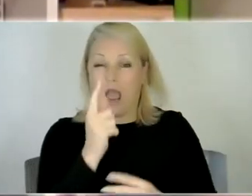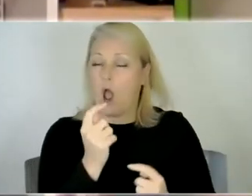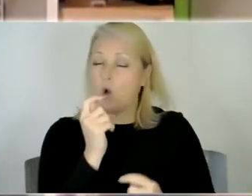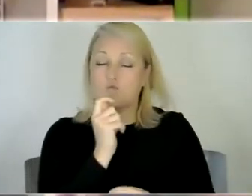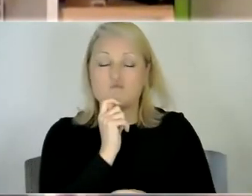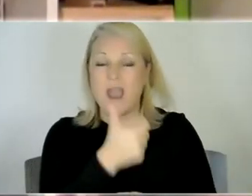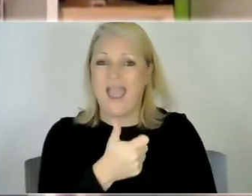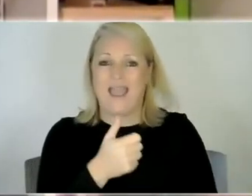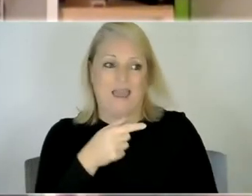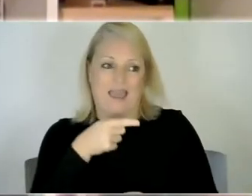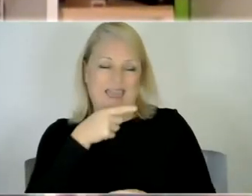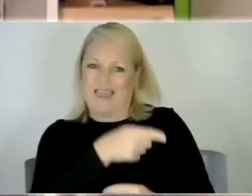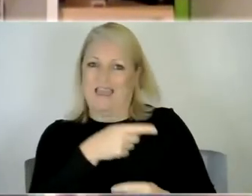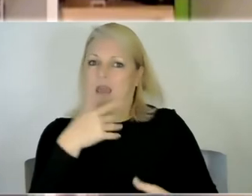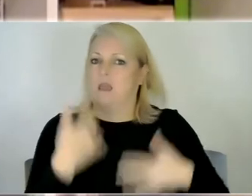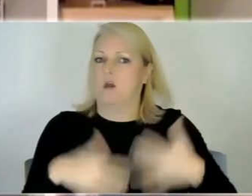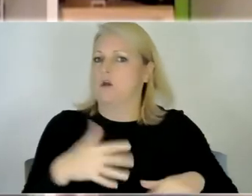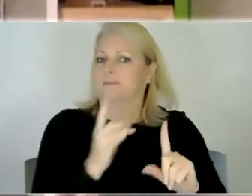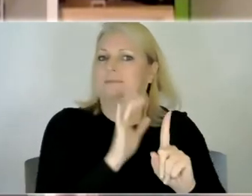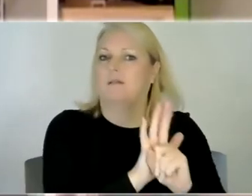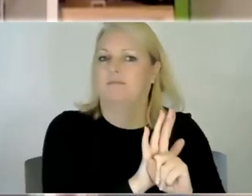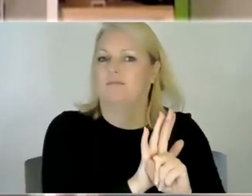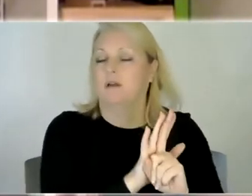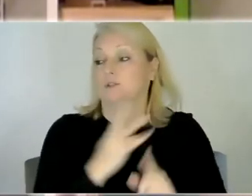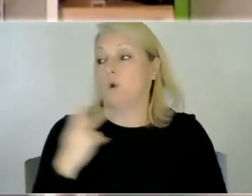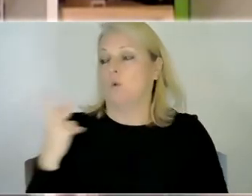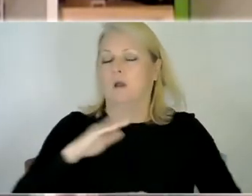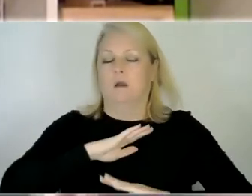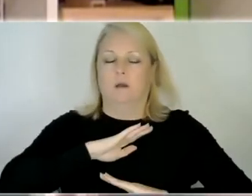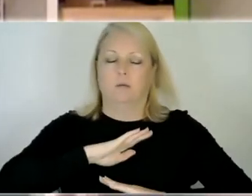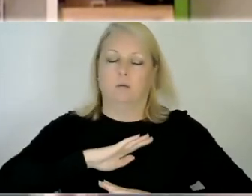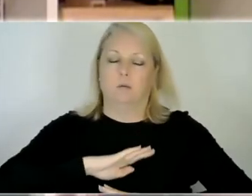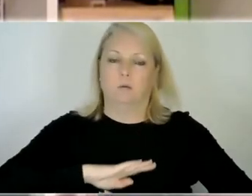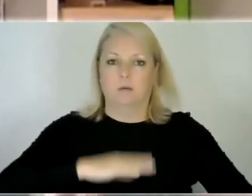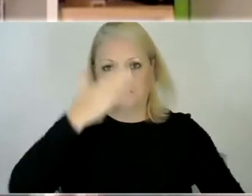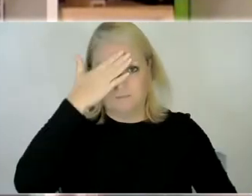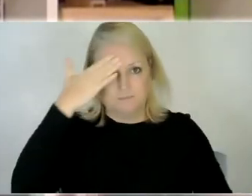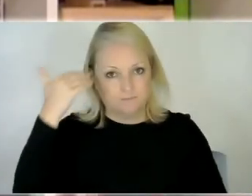which is the biggest relief you know um and it